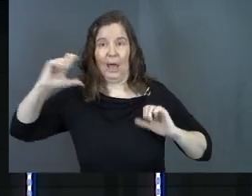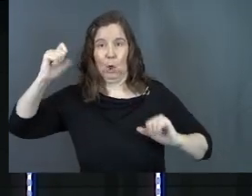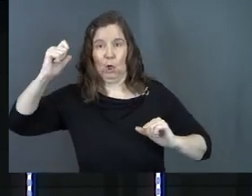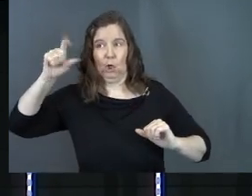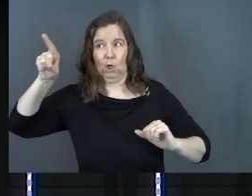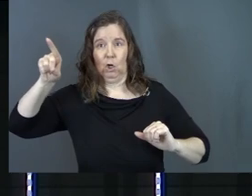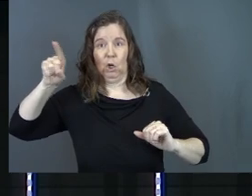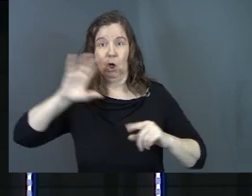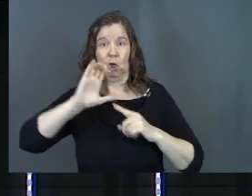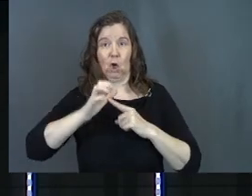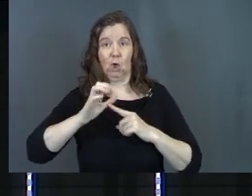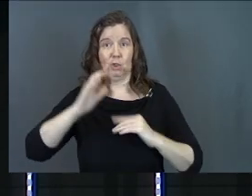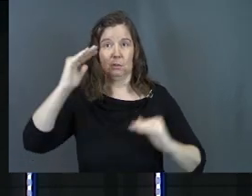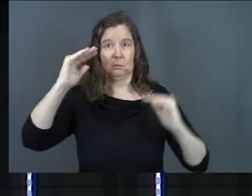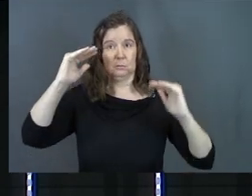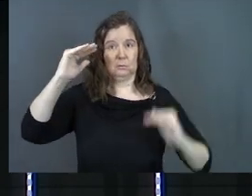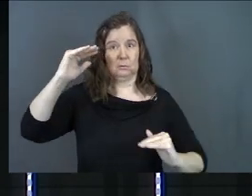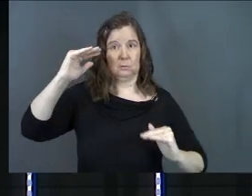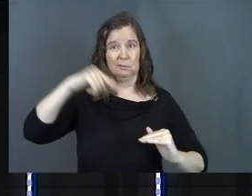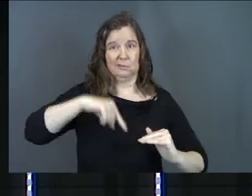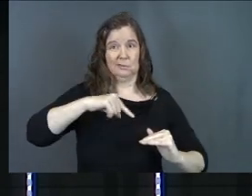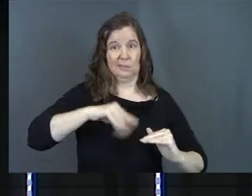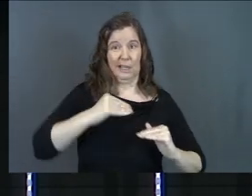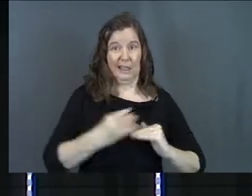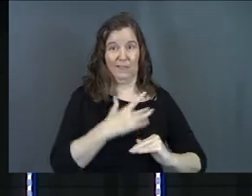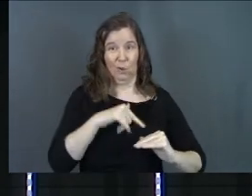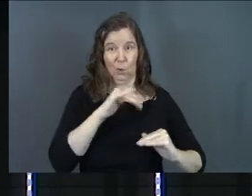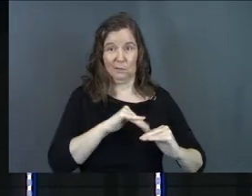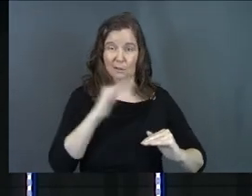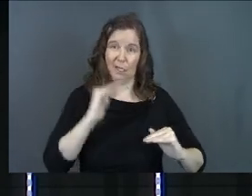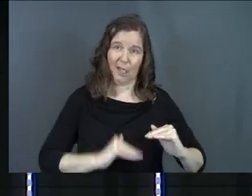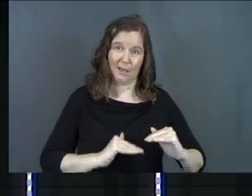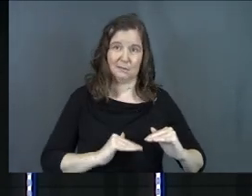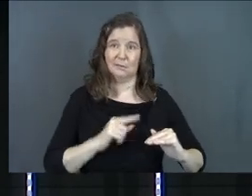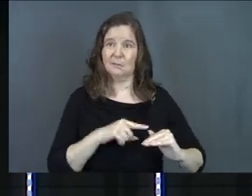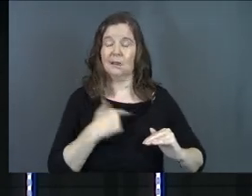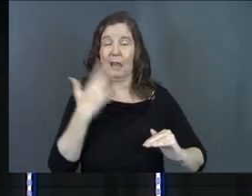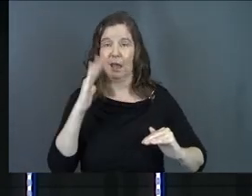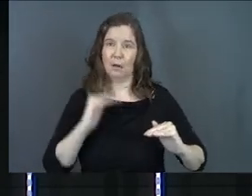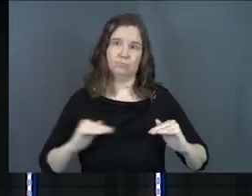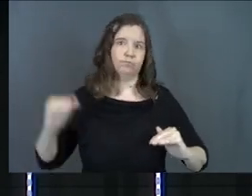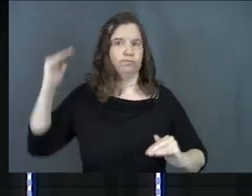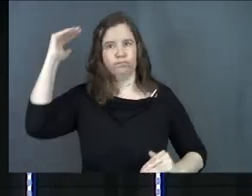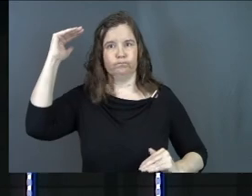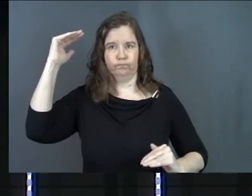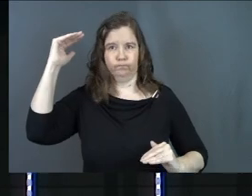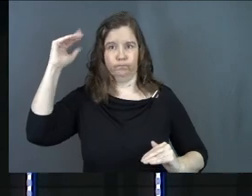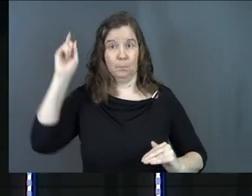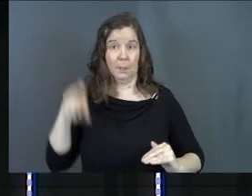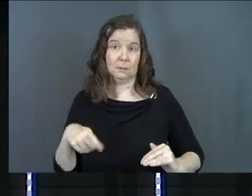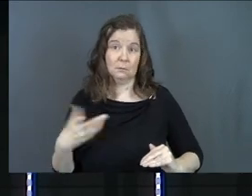be here. The commentators have to be here. The influencers have to be here. And God's got to be here.